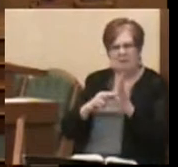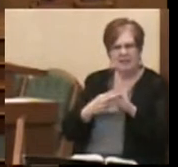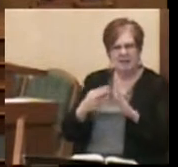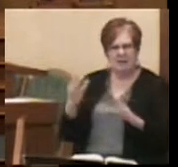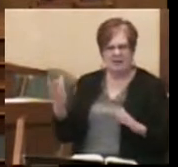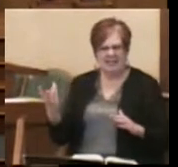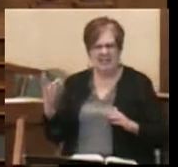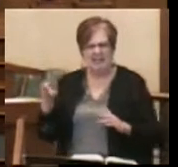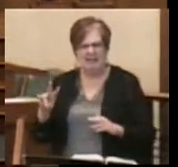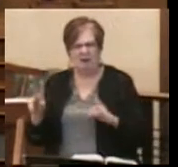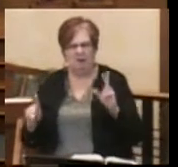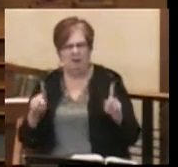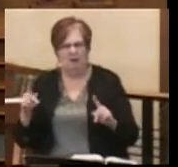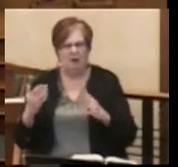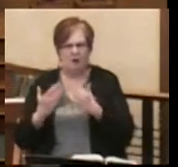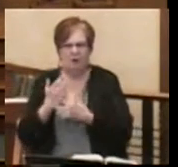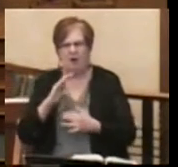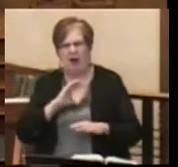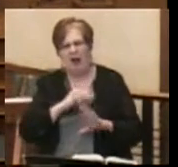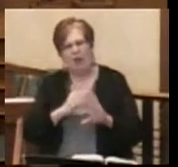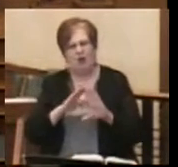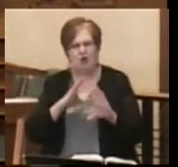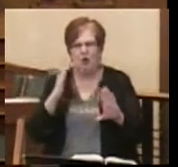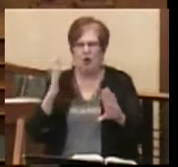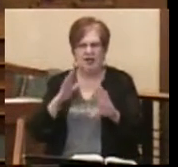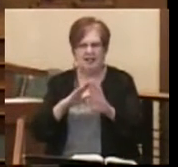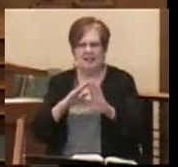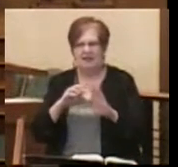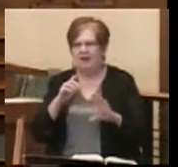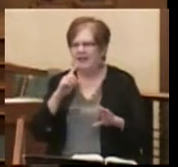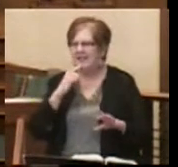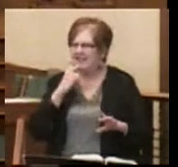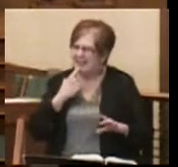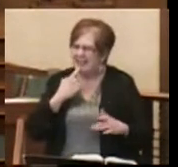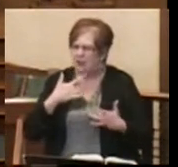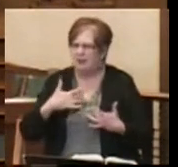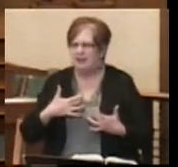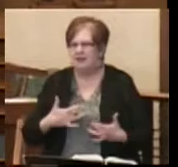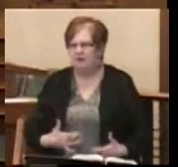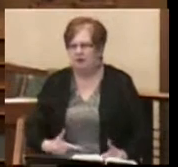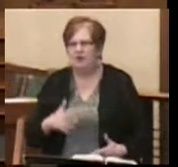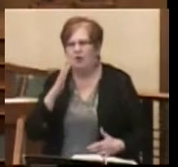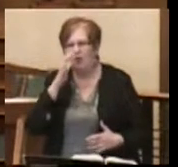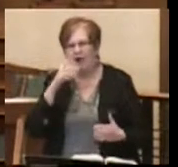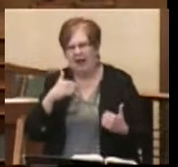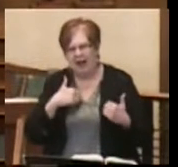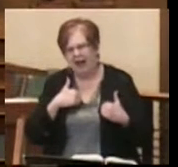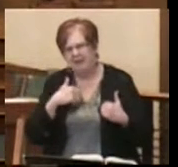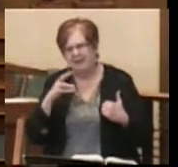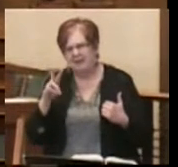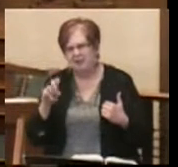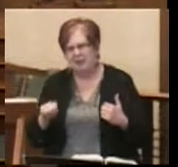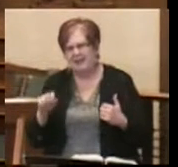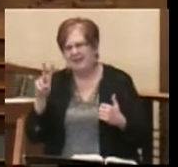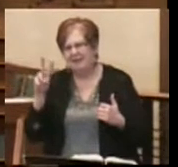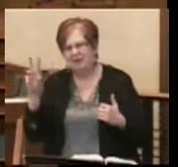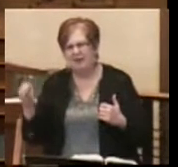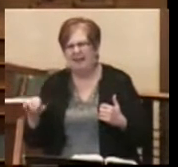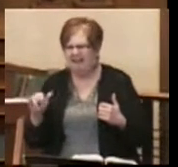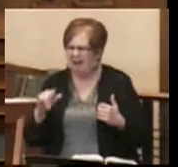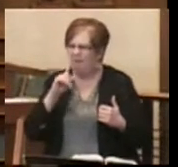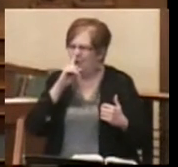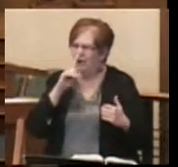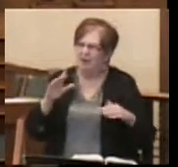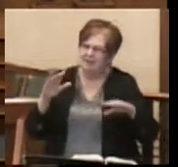people coming through our doors. Major depression. And that is real darkness.